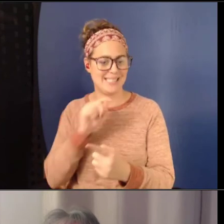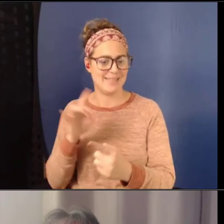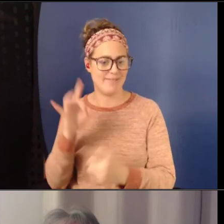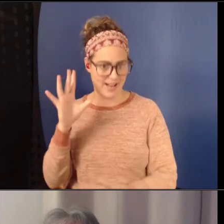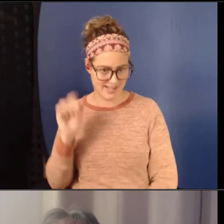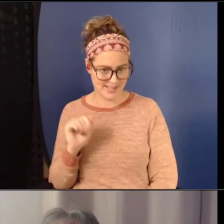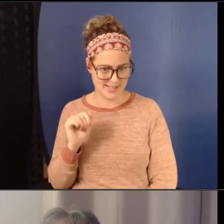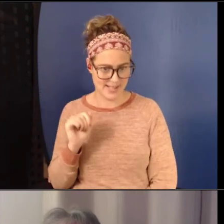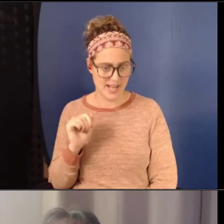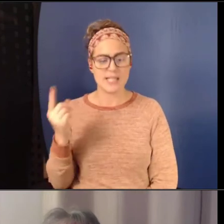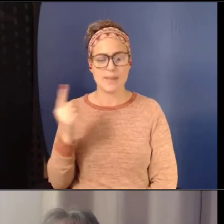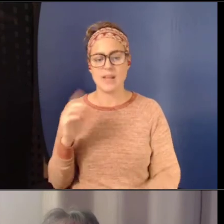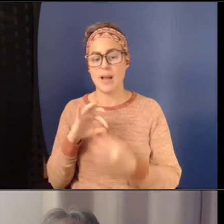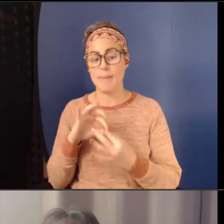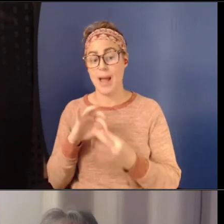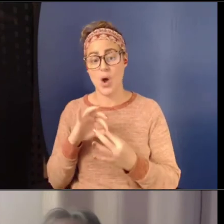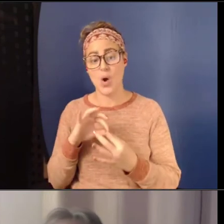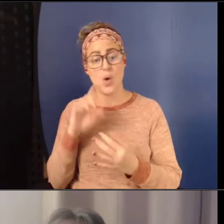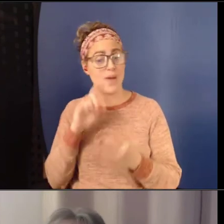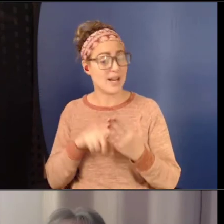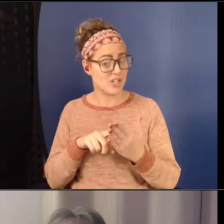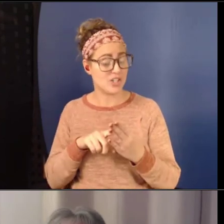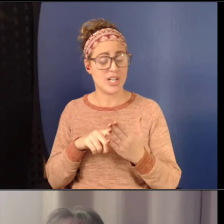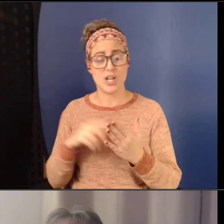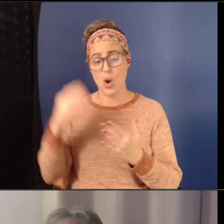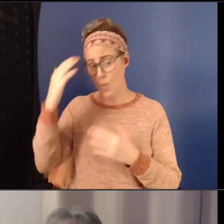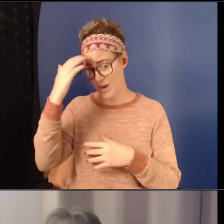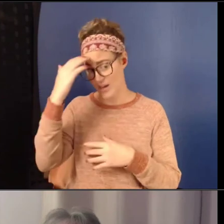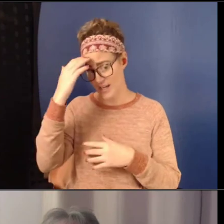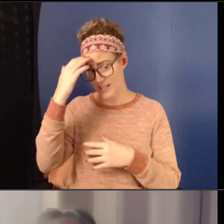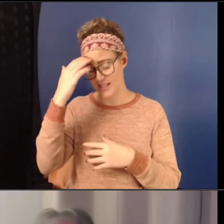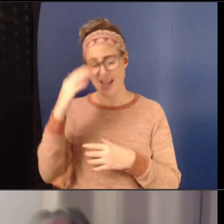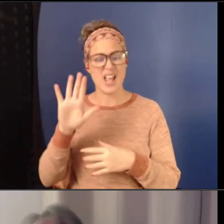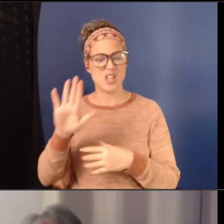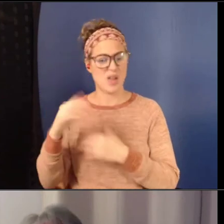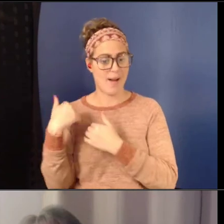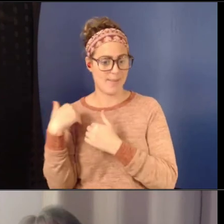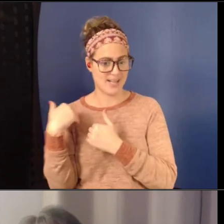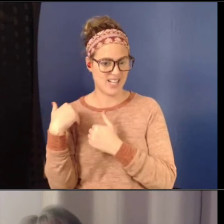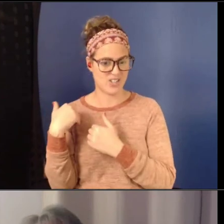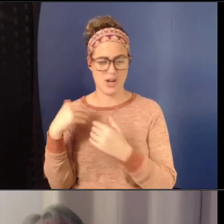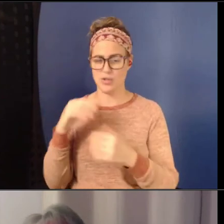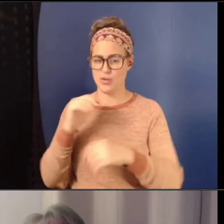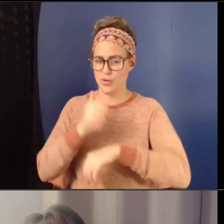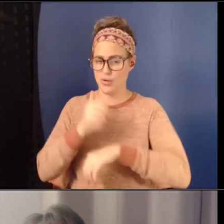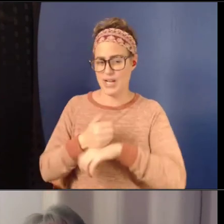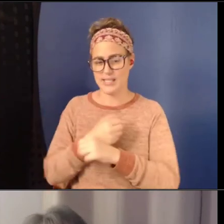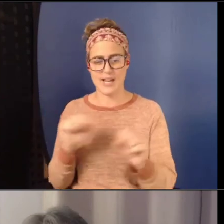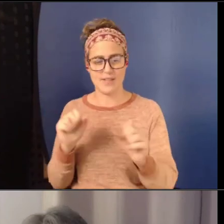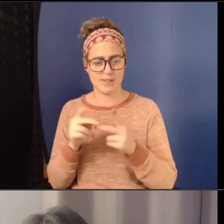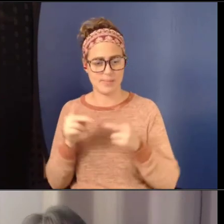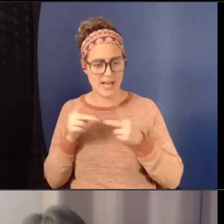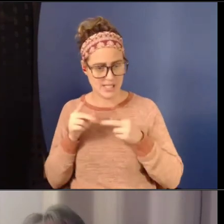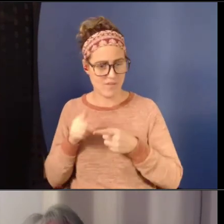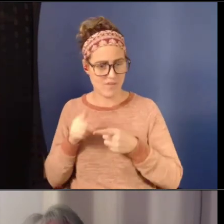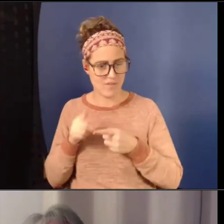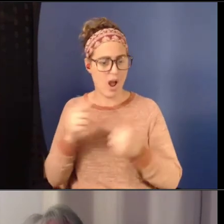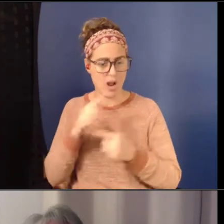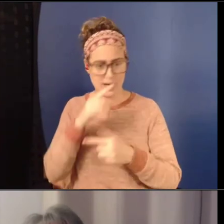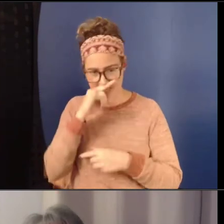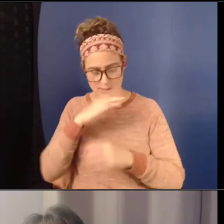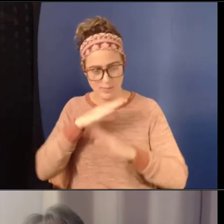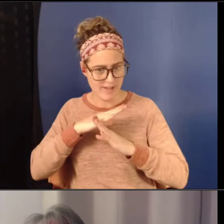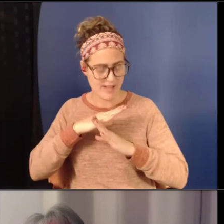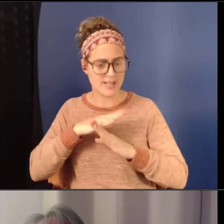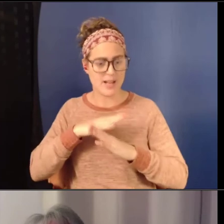recognition and awareness that it's their obligation to create a safe space for all kids and to prevent violence and promote healthy